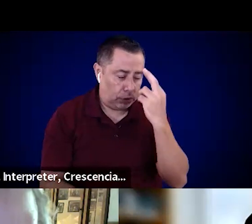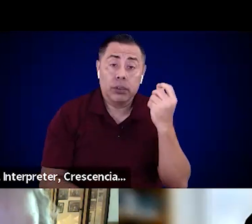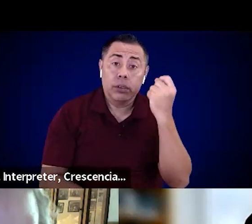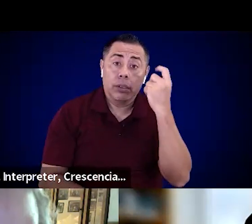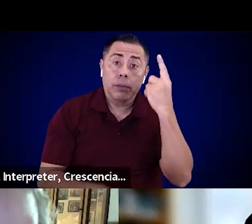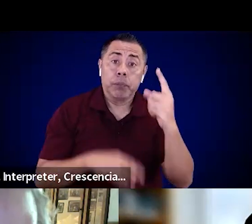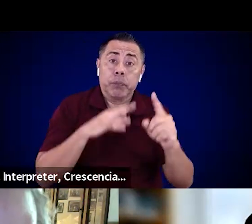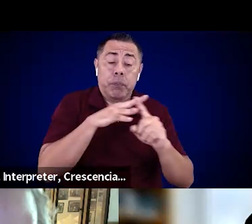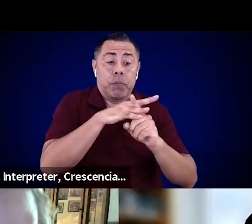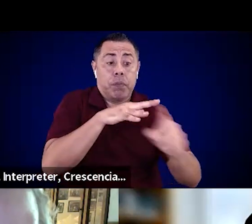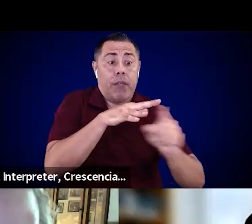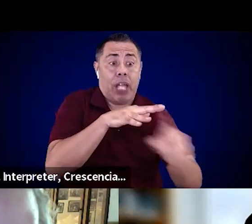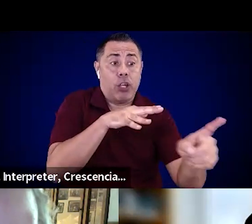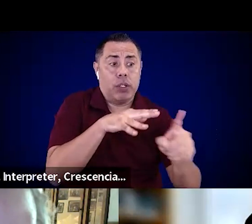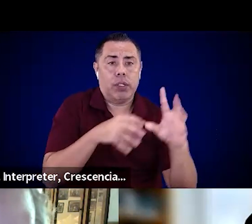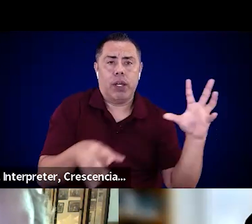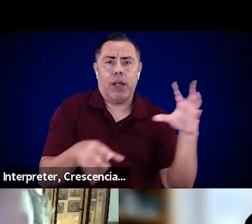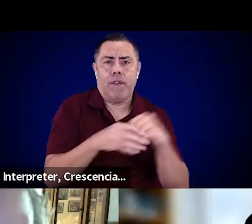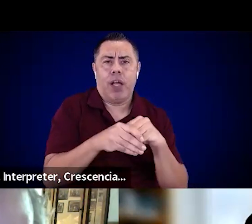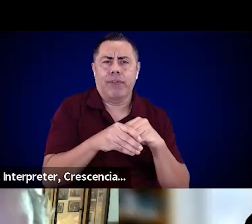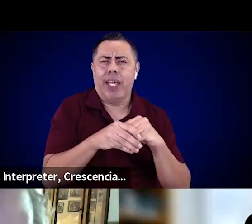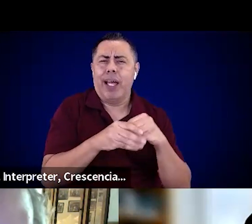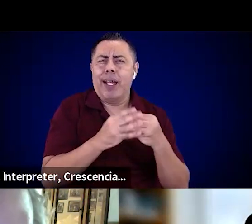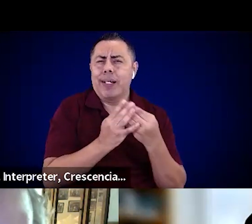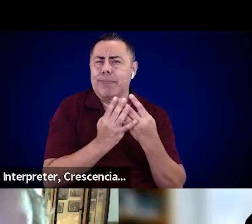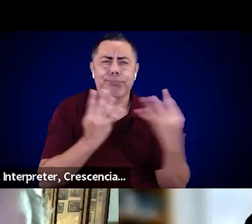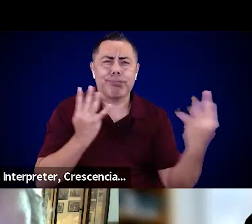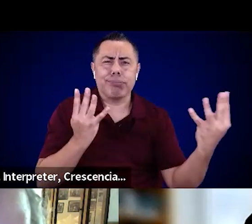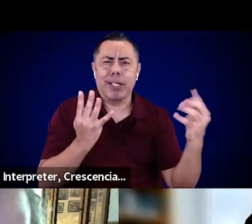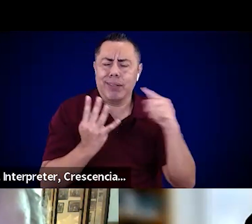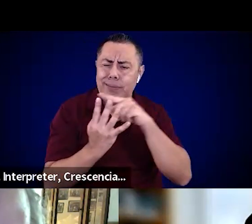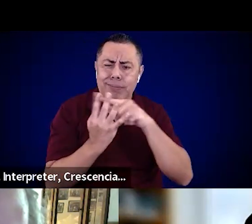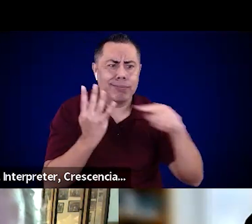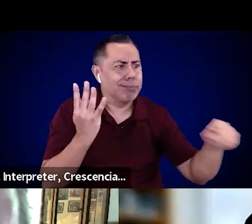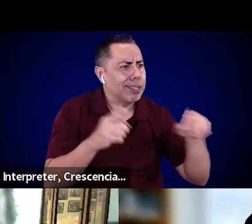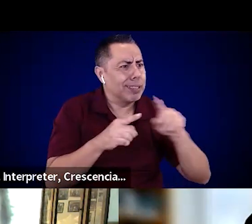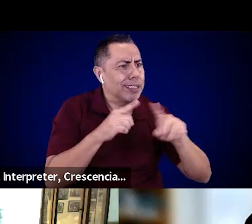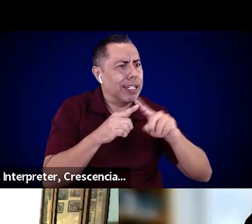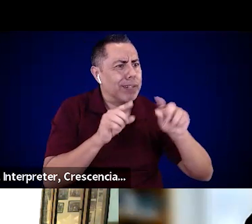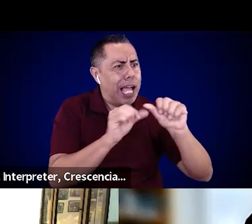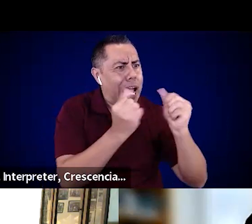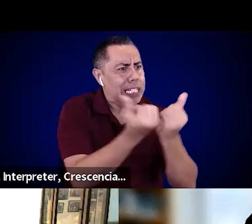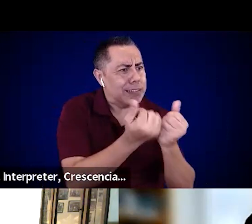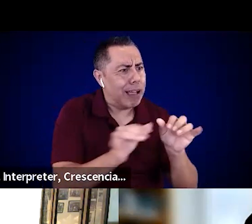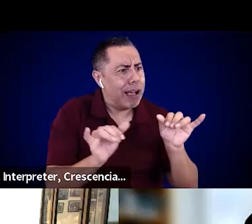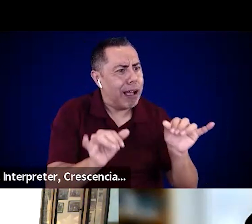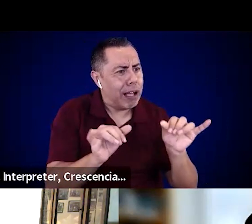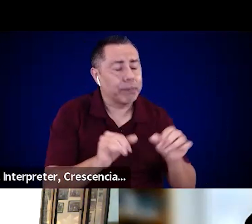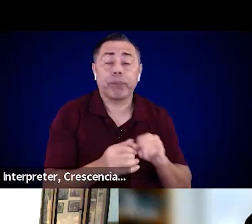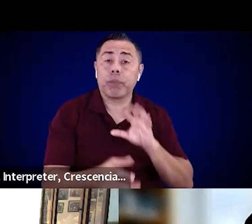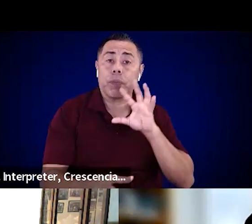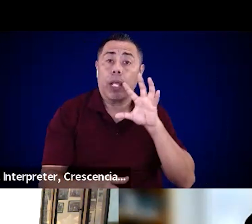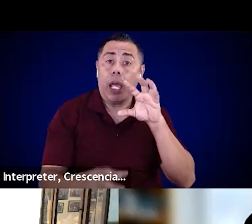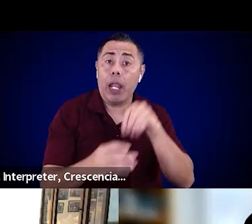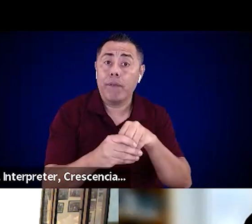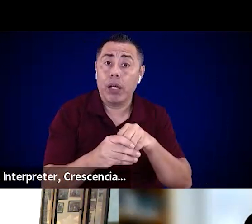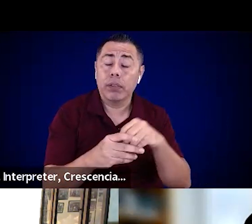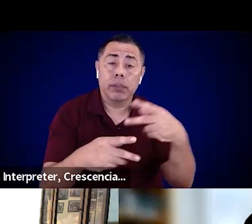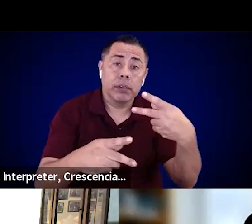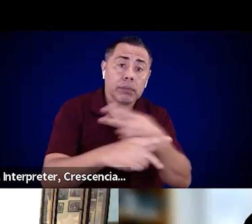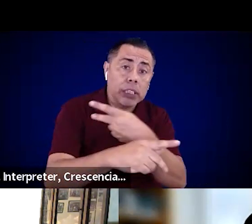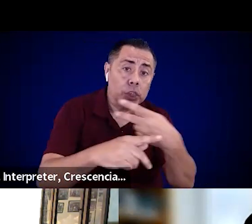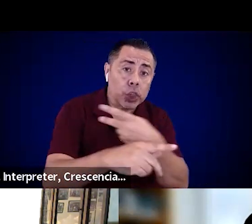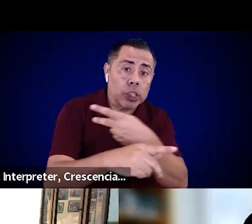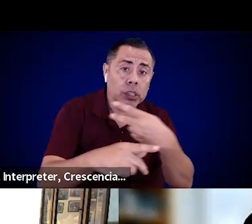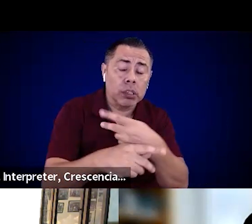agencies, it involves getting estimates of the numbers of people that